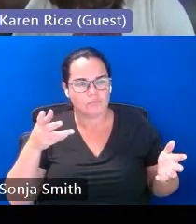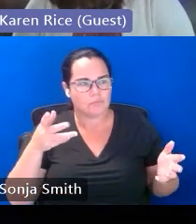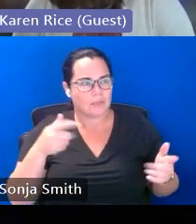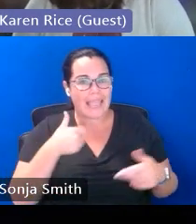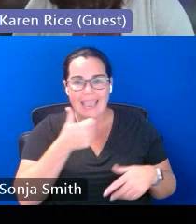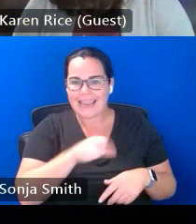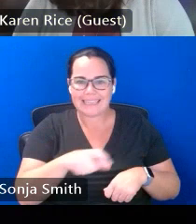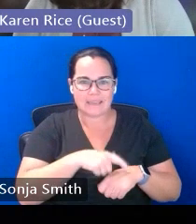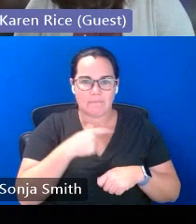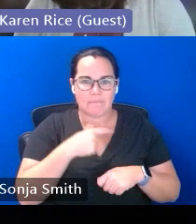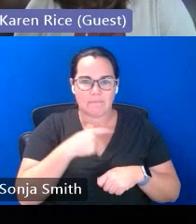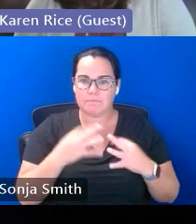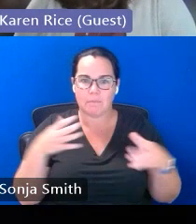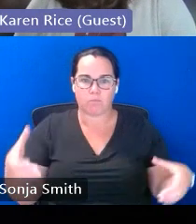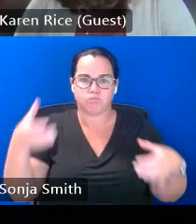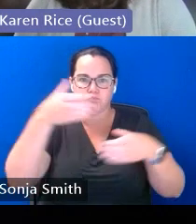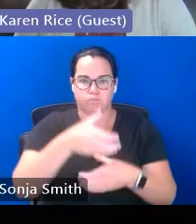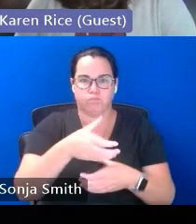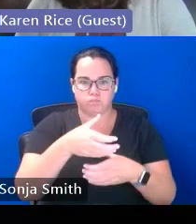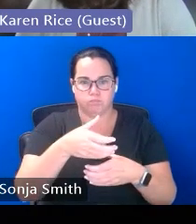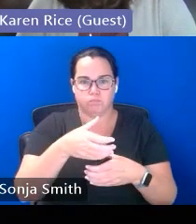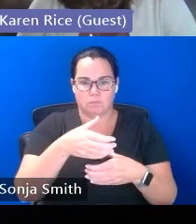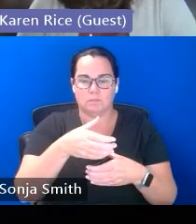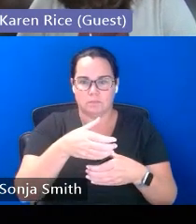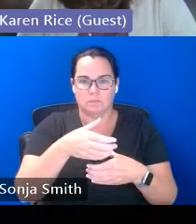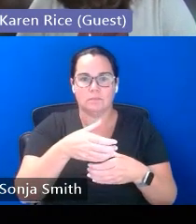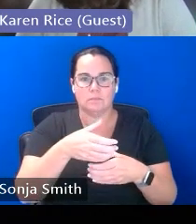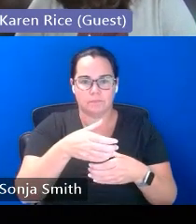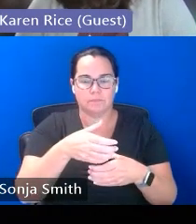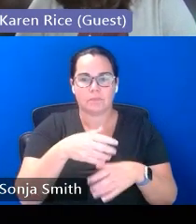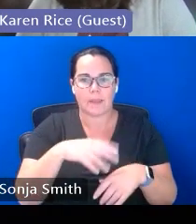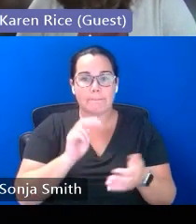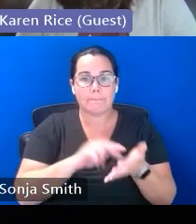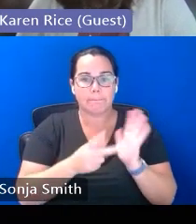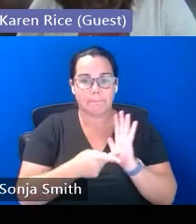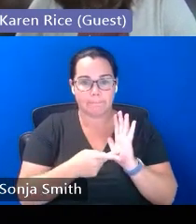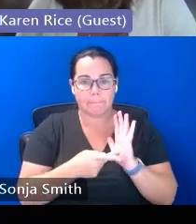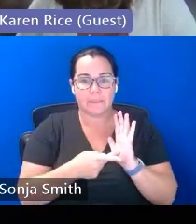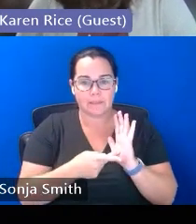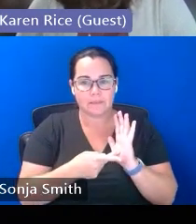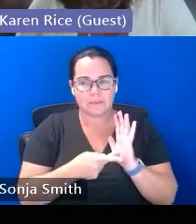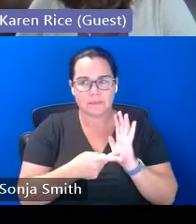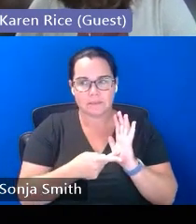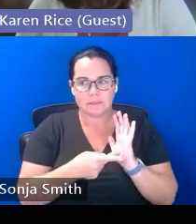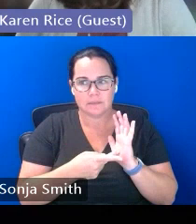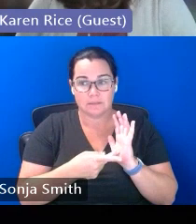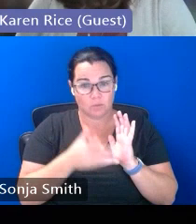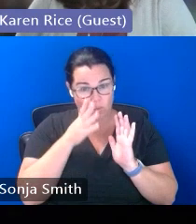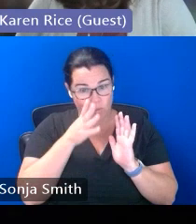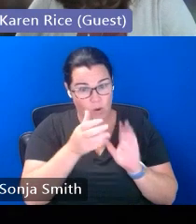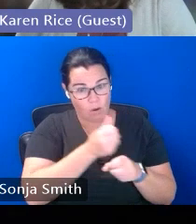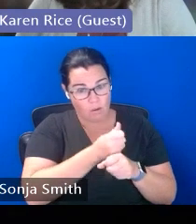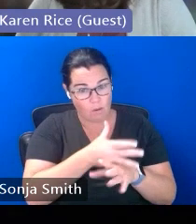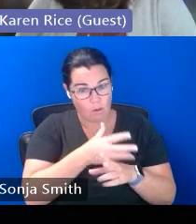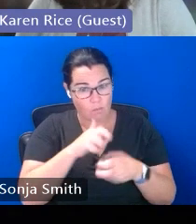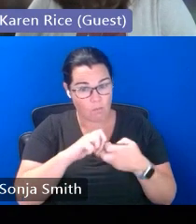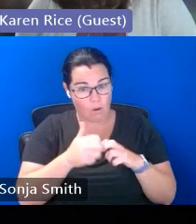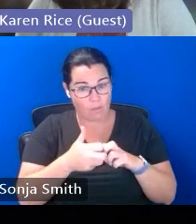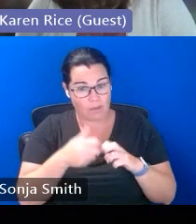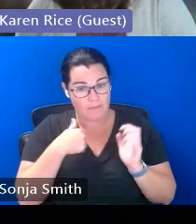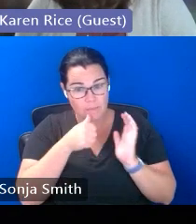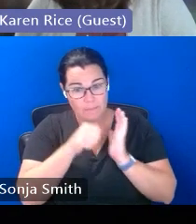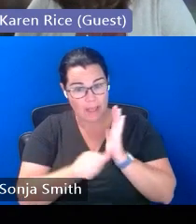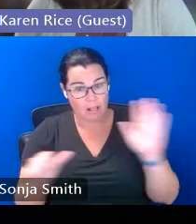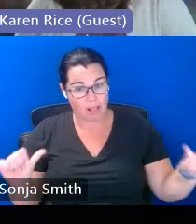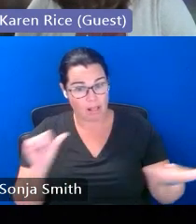situation um i think it's really making sure like is this going to cause a problem if i send this mail to your to add